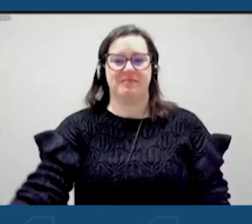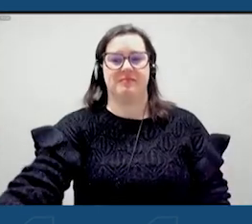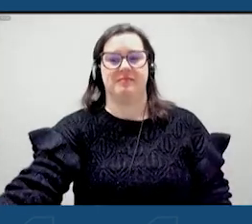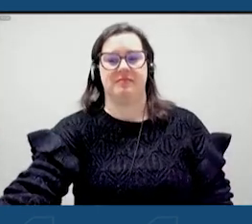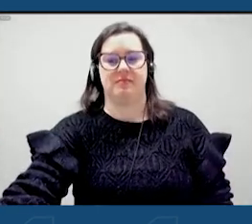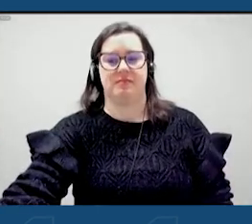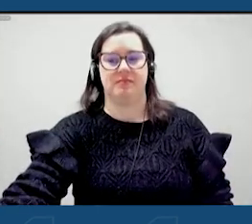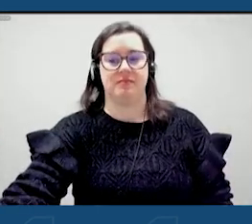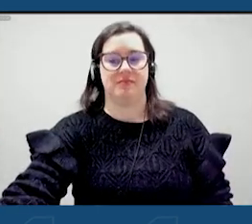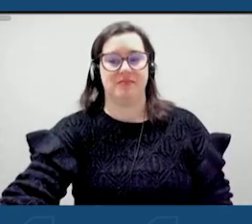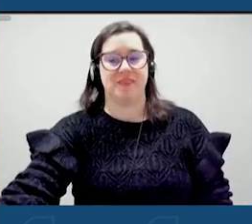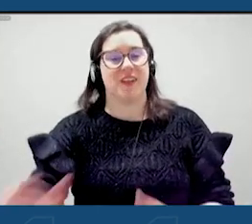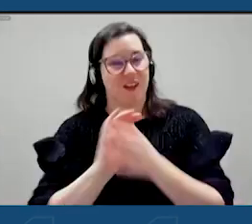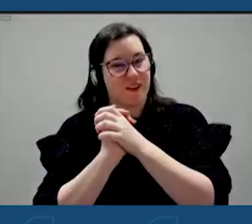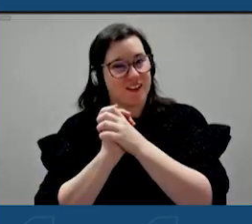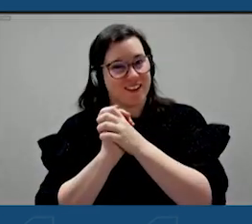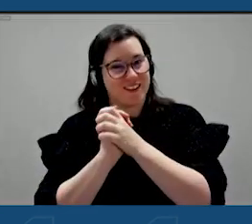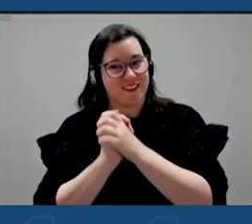Congratulations.